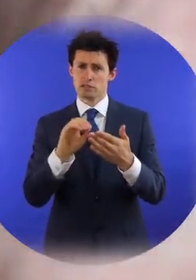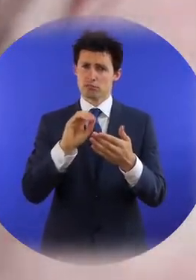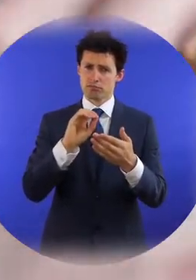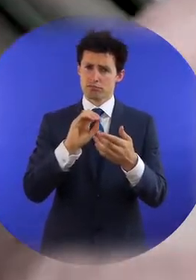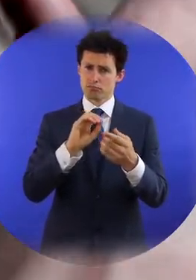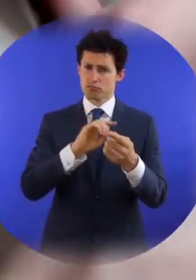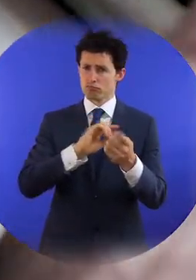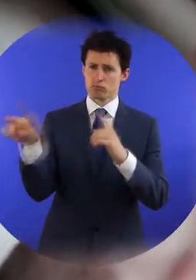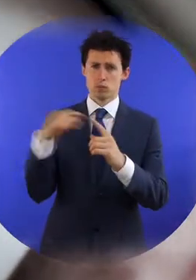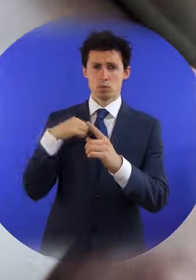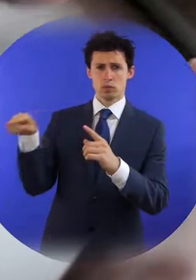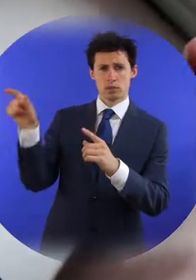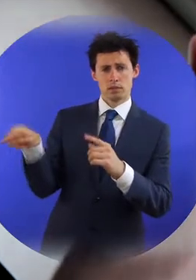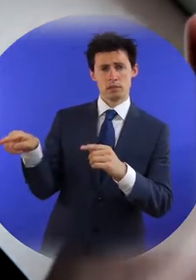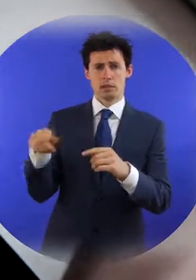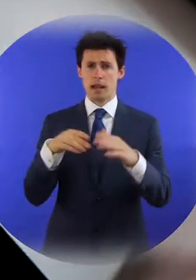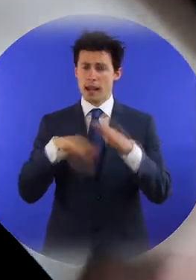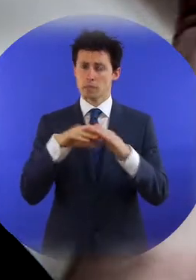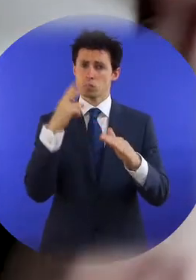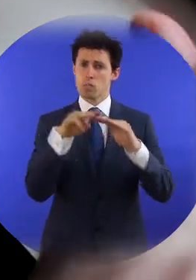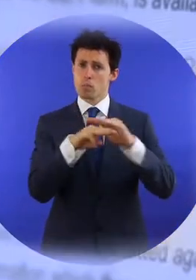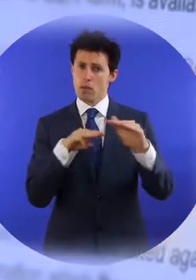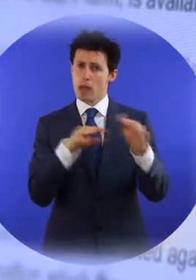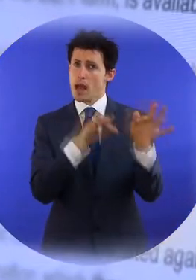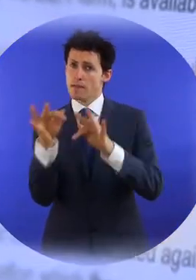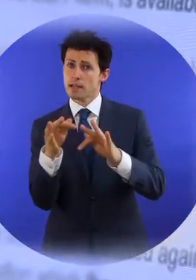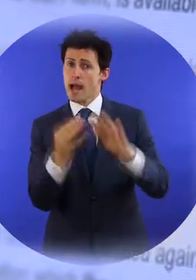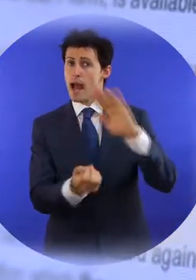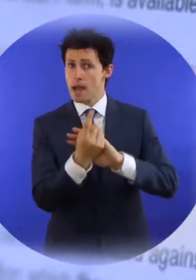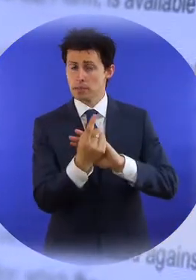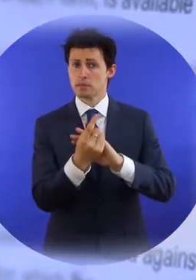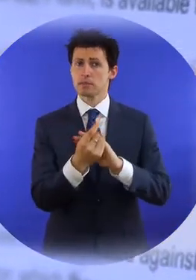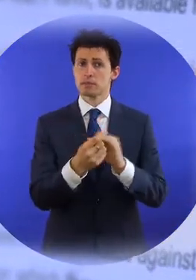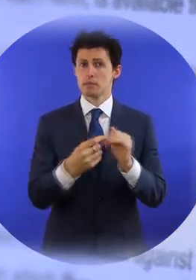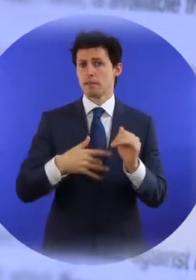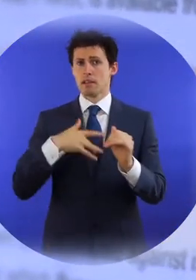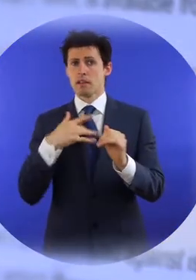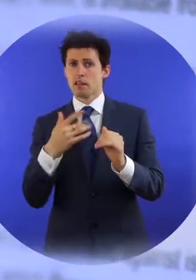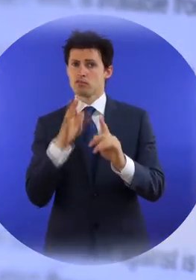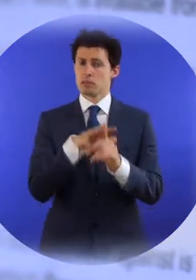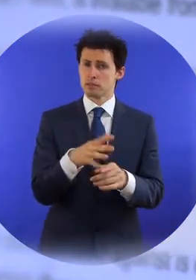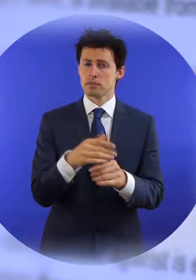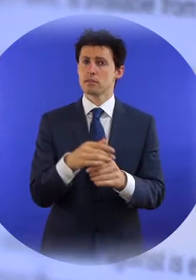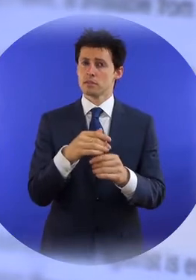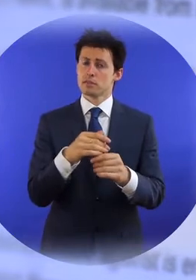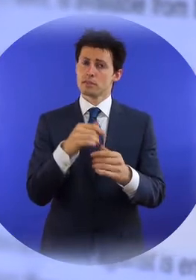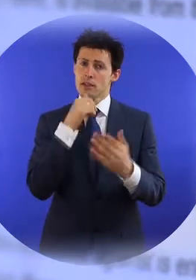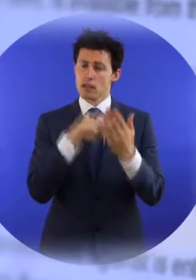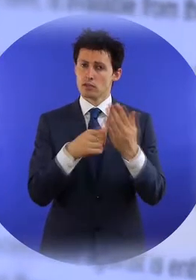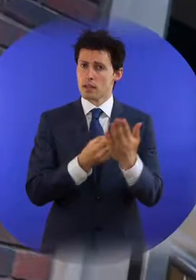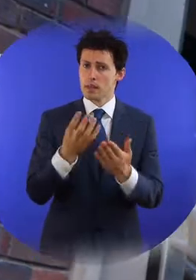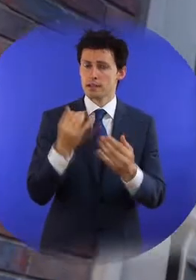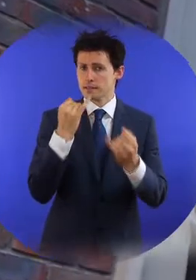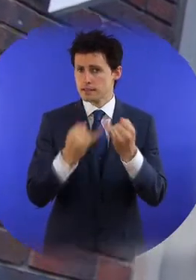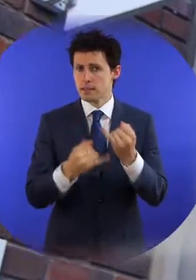the complainant has six months from the date of the alleged discrimination occurring to make a complaint to the Tribunal. If